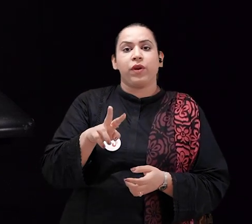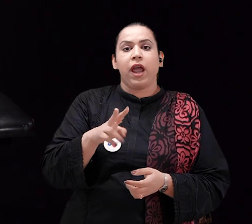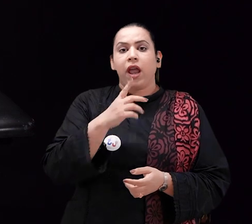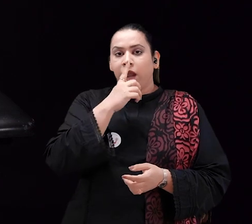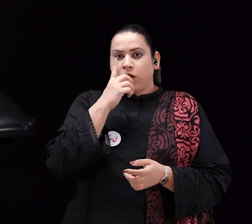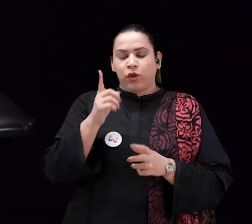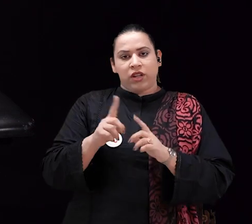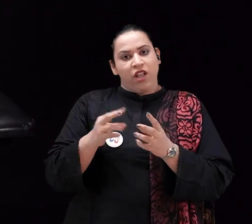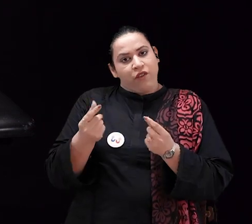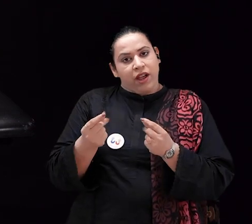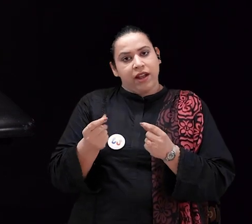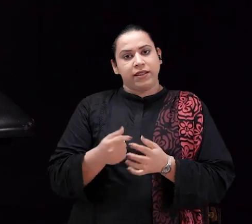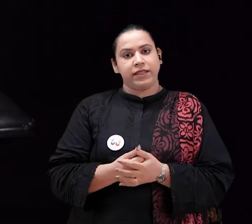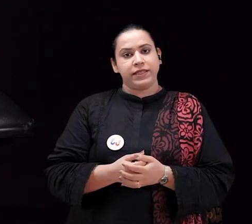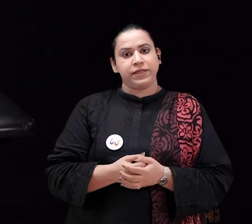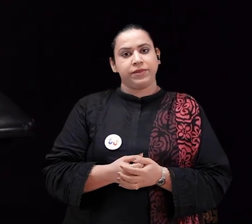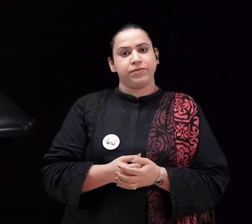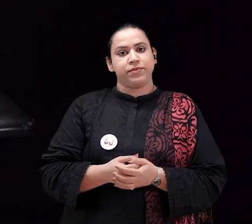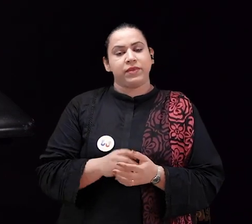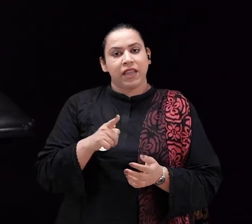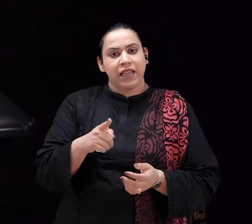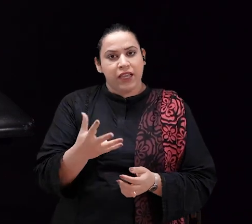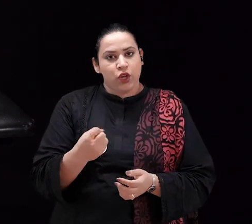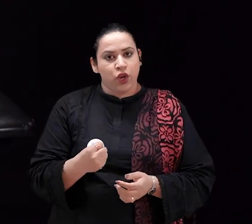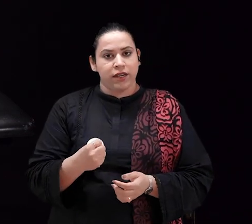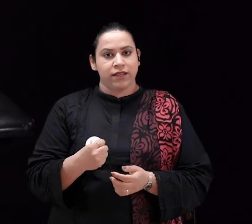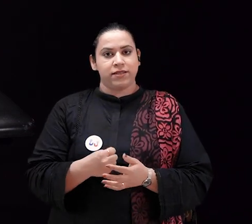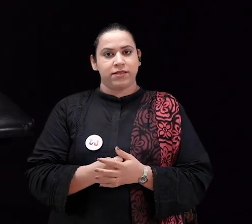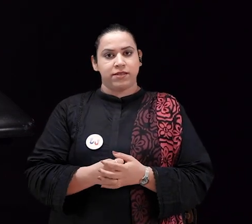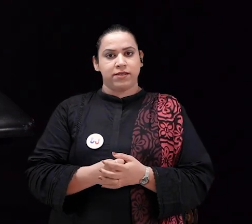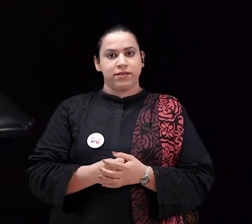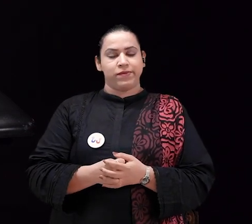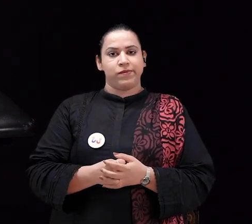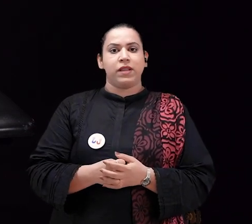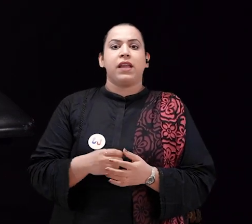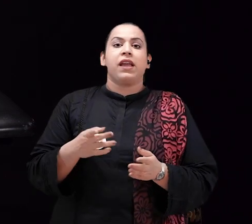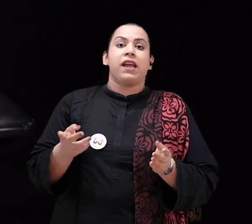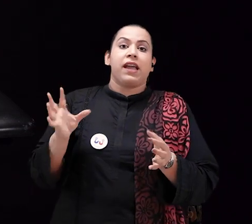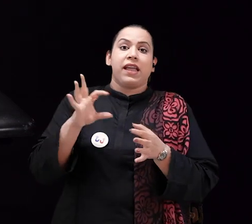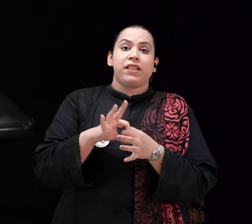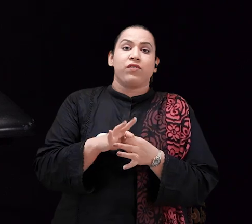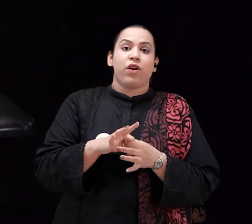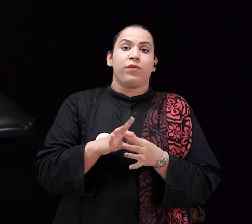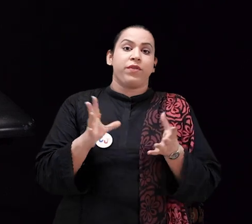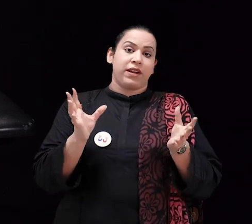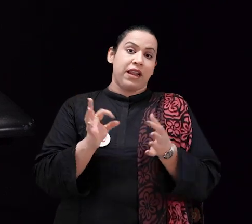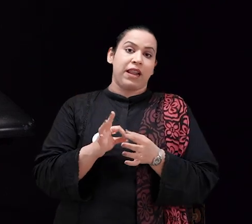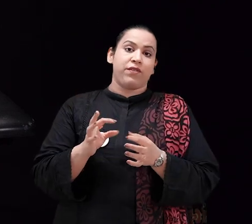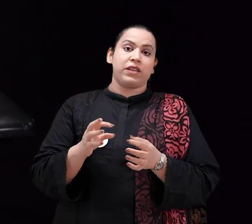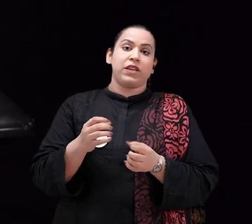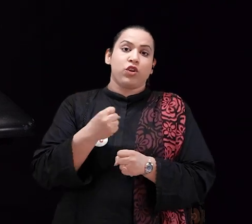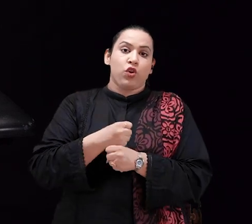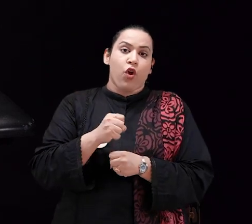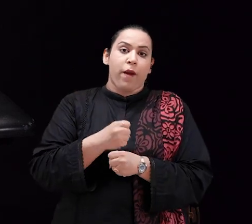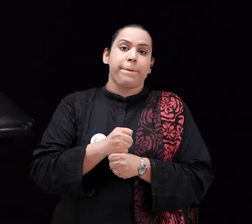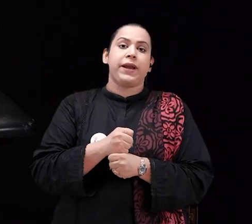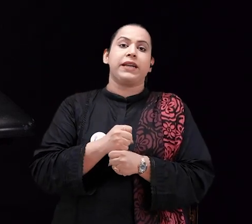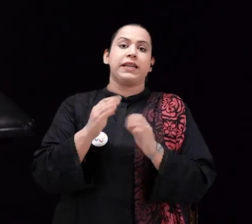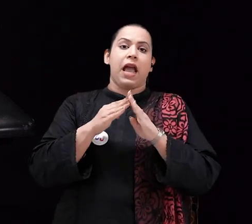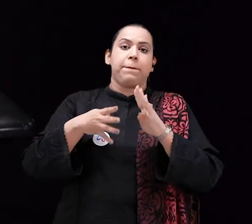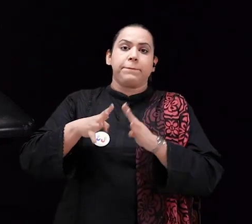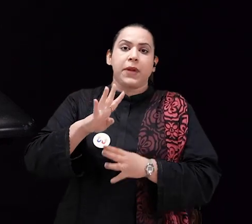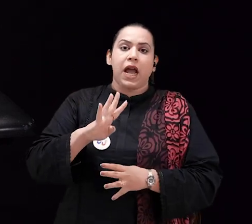in building regulations. But he went one step further and he got us